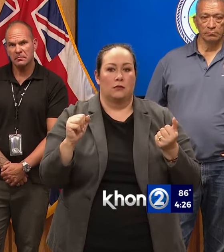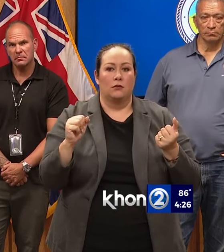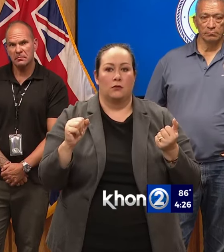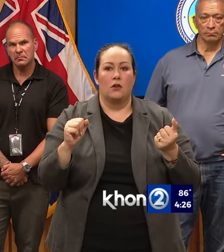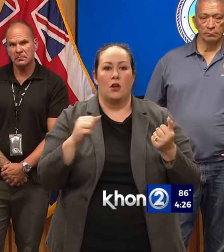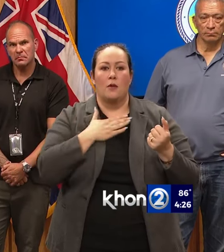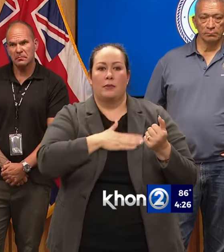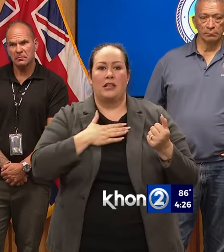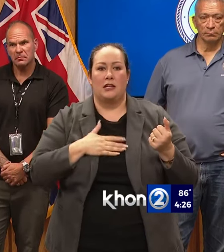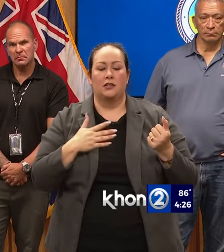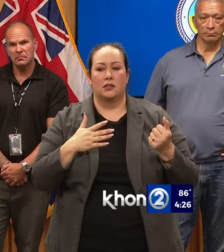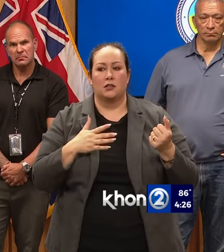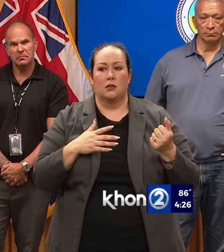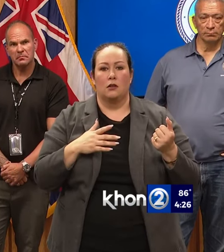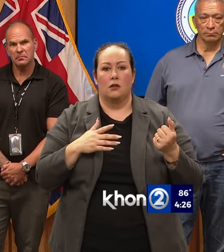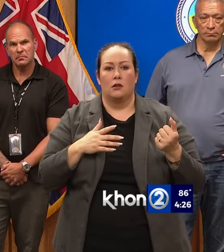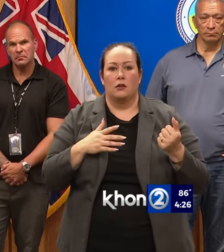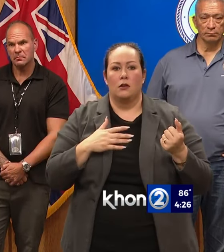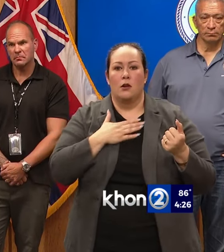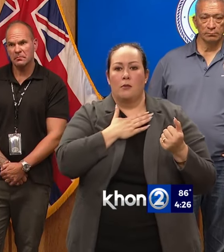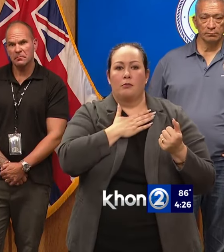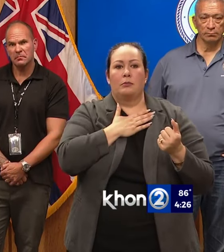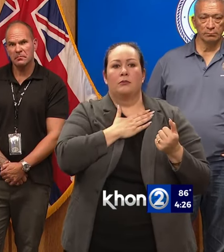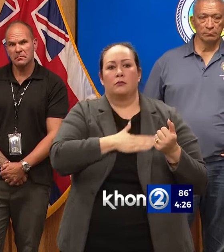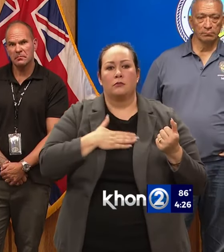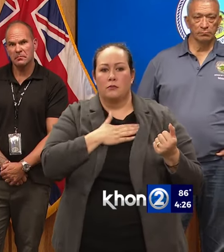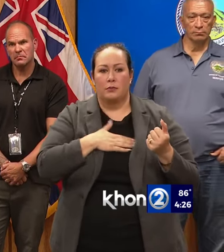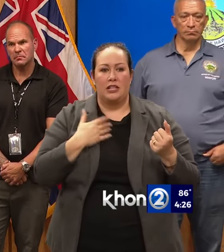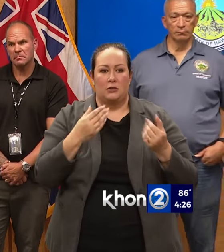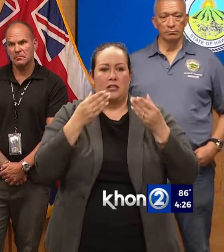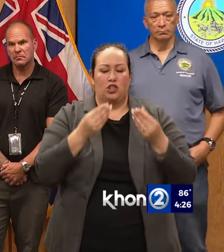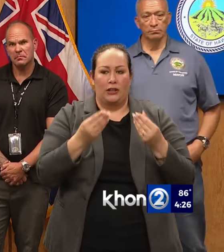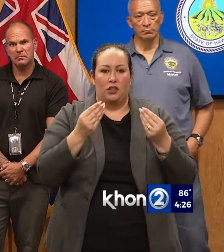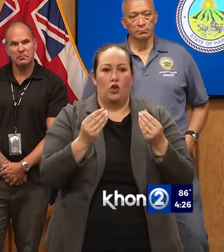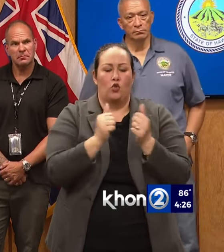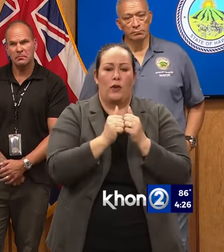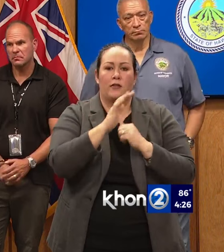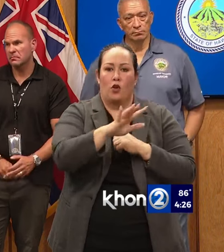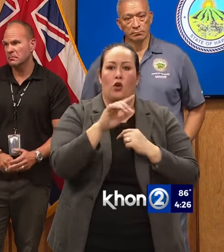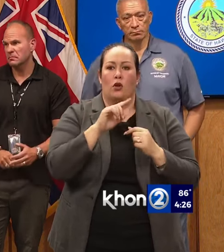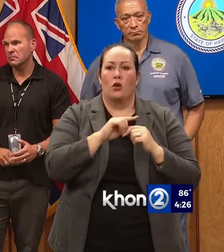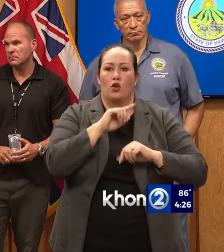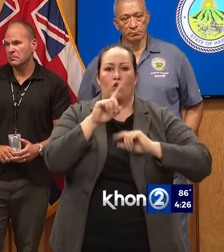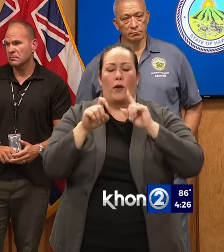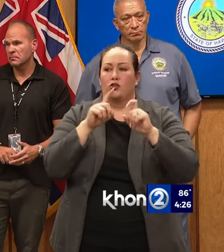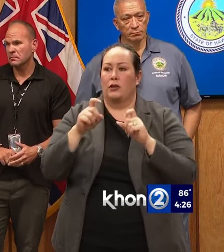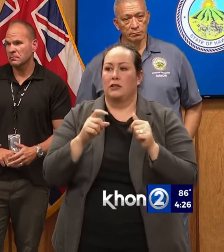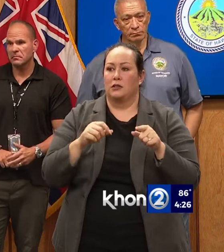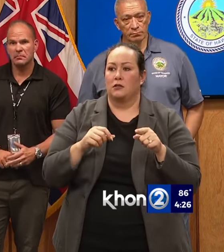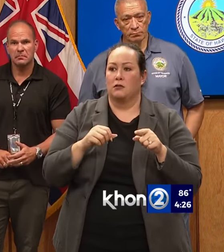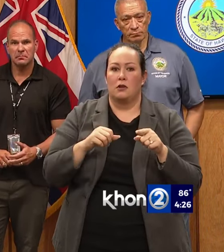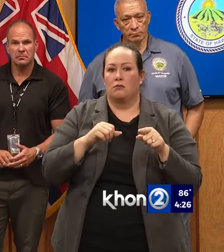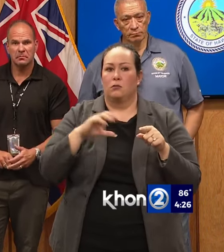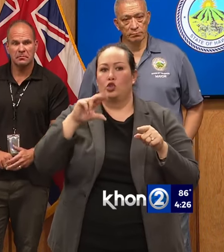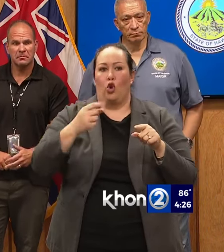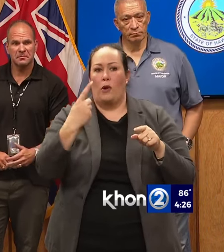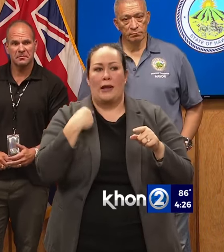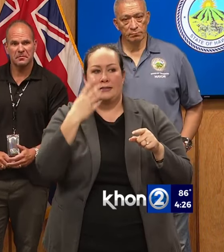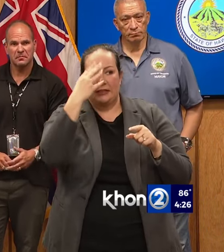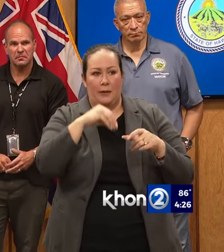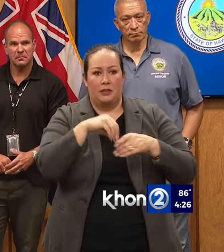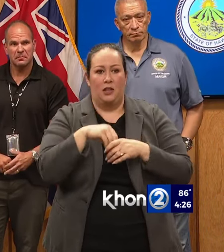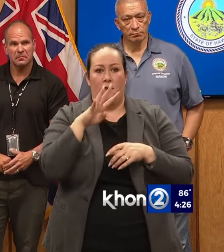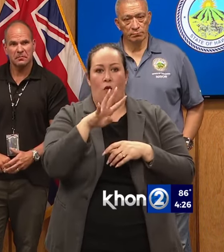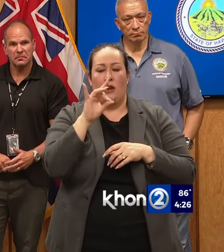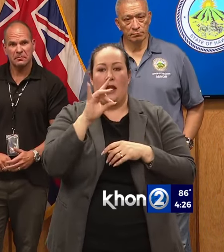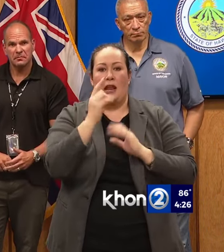your lines of questions. We welcome them, but just be a little bit gentle. People, everybody up here, I don't believe has slept in the last 48